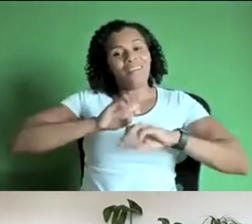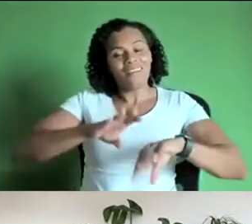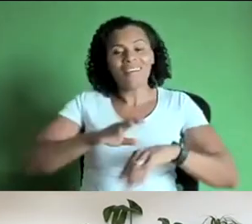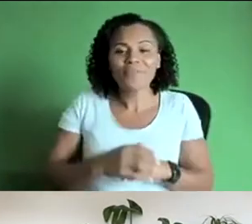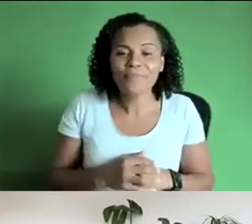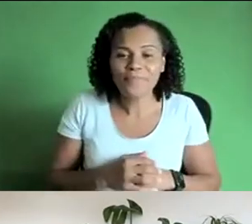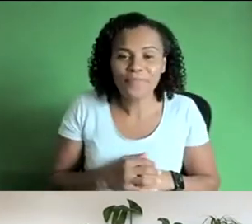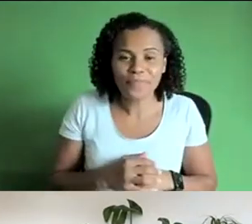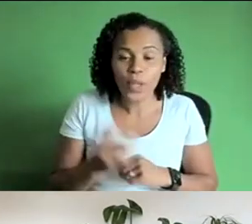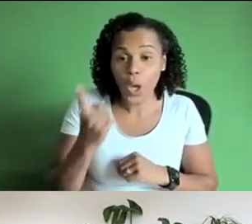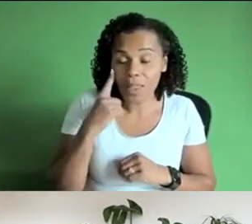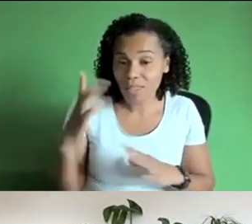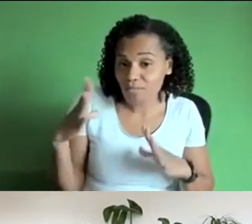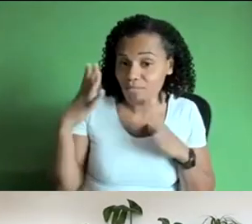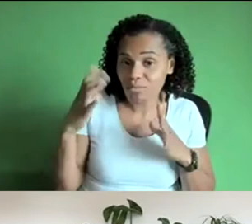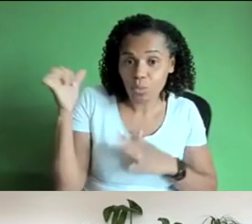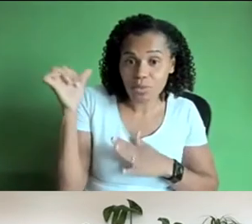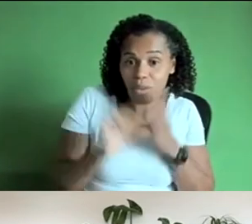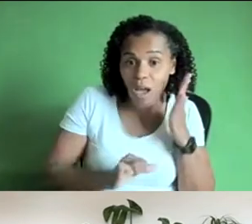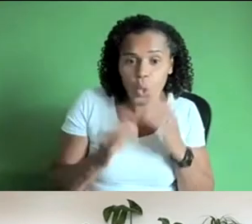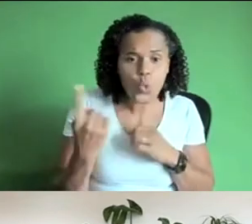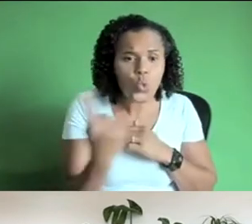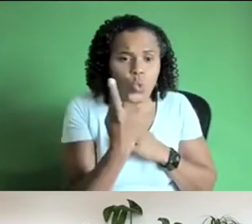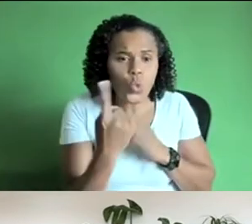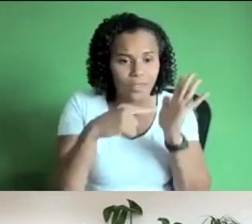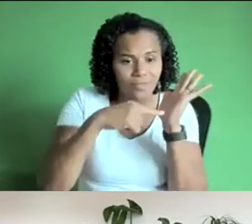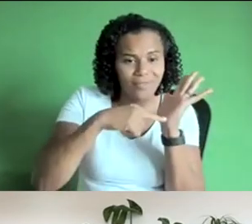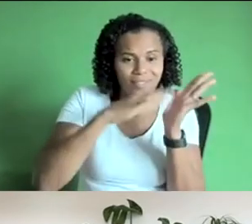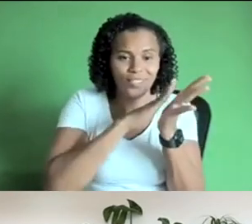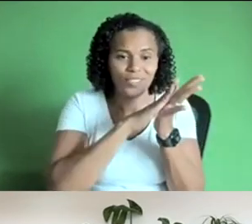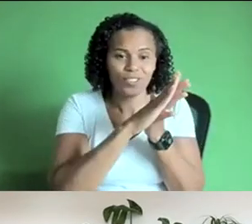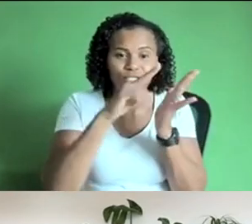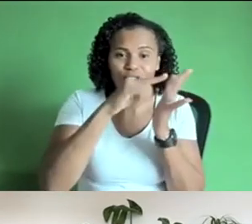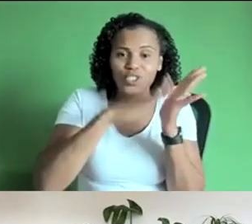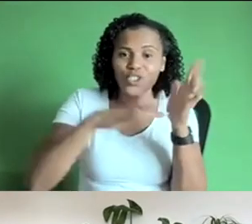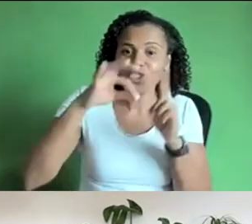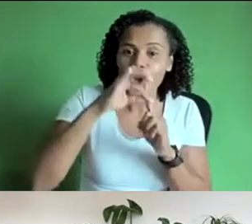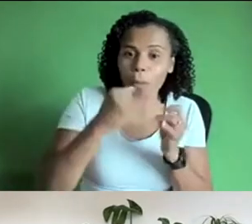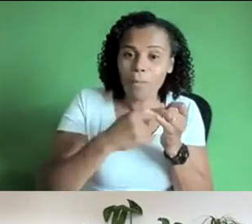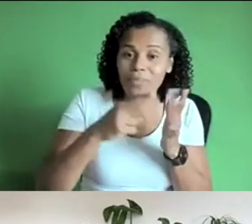i think we're going to start uh with thompson do you want to turn your mic on thompson